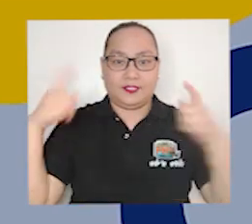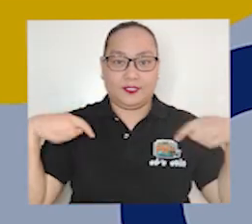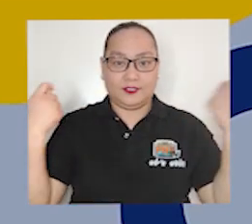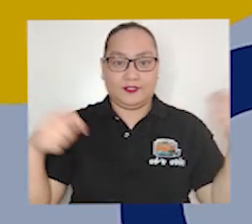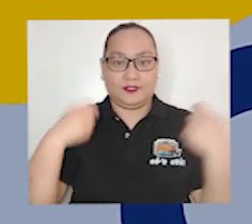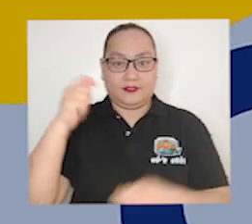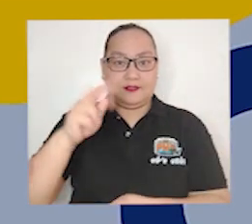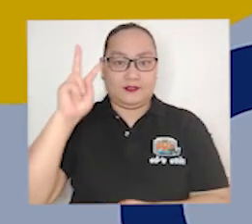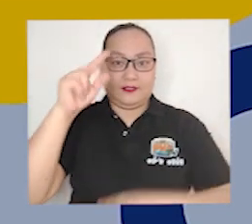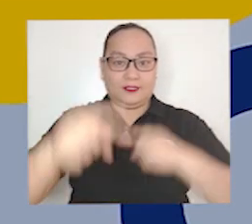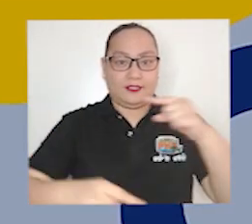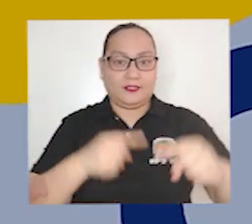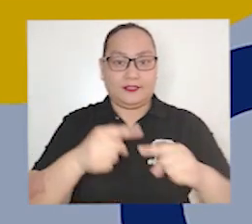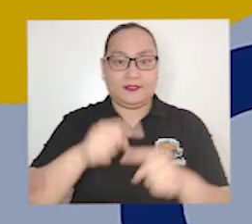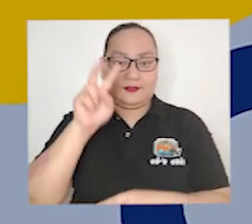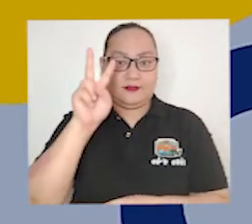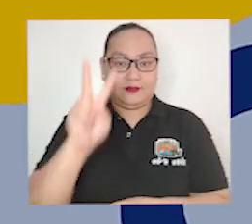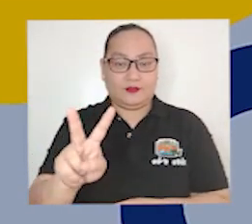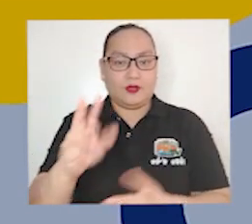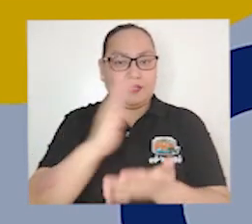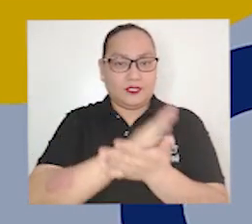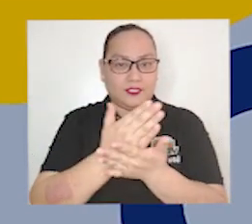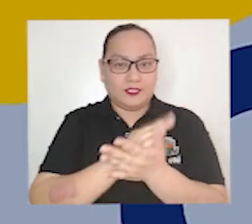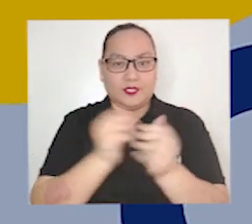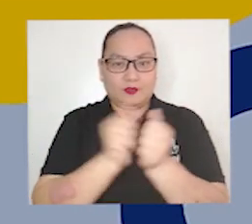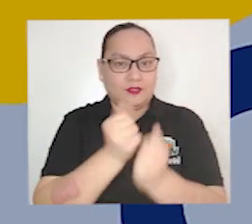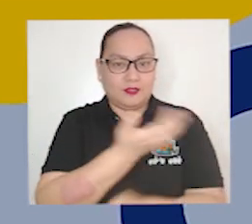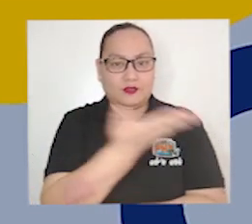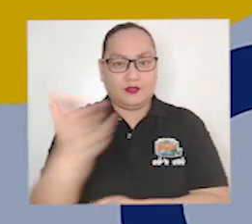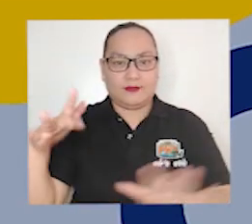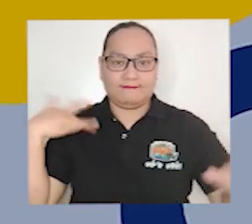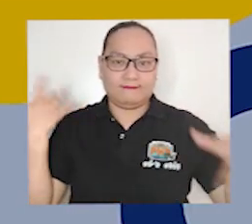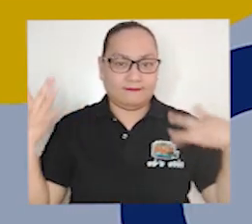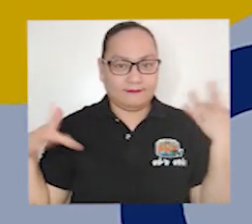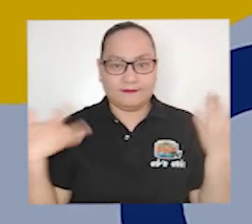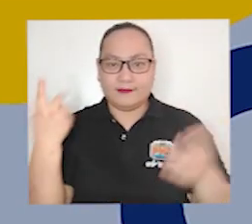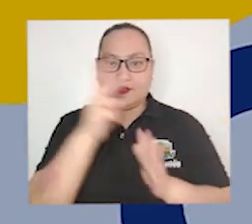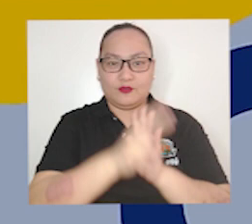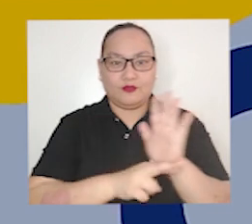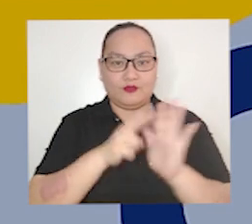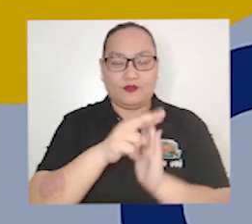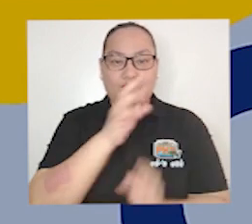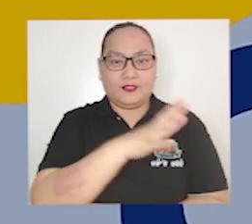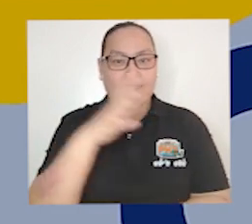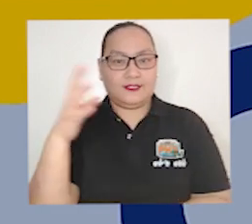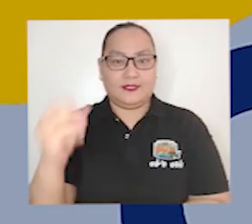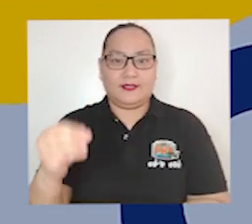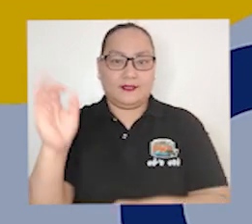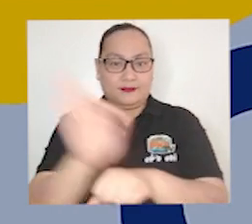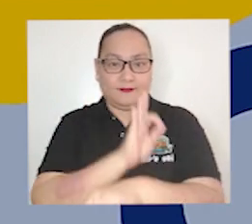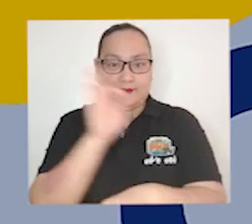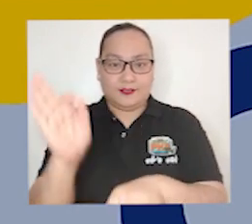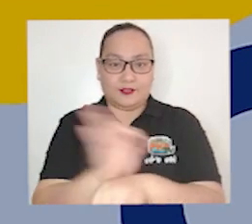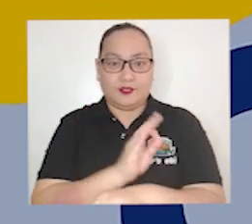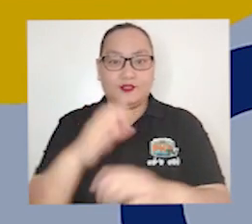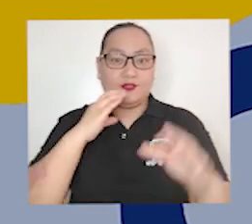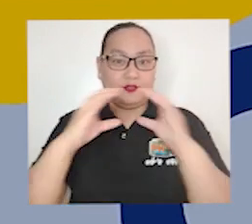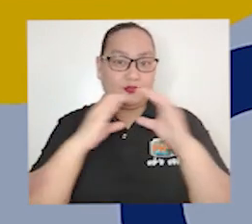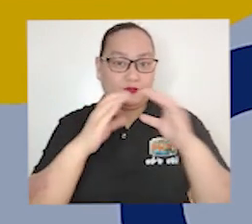ideas Season 2 as I share with you the exciting roles and functions of